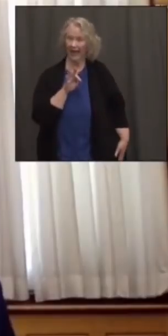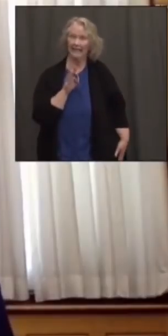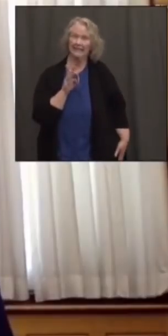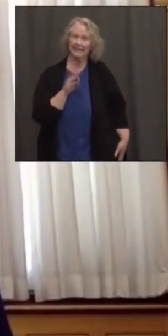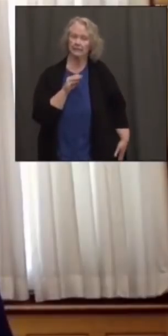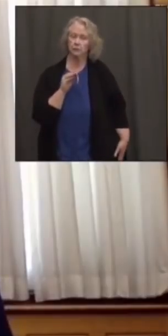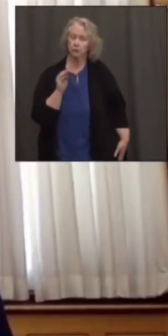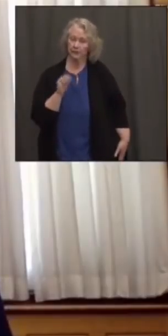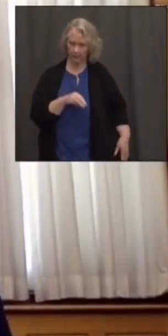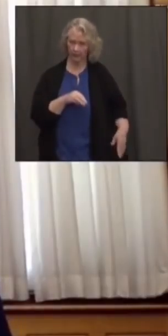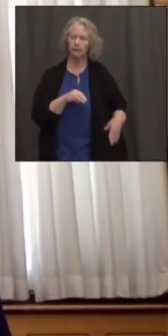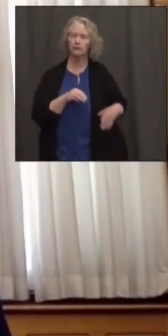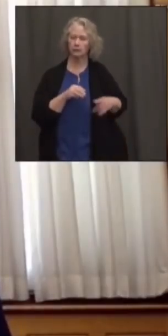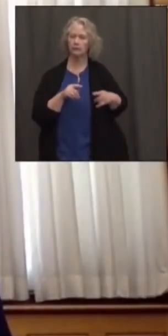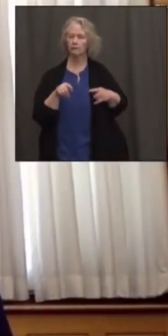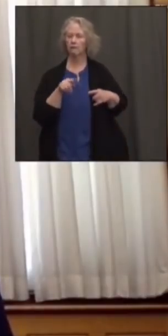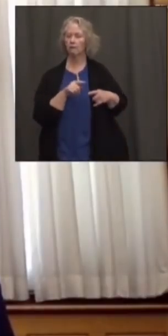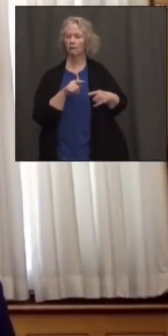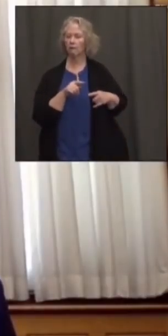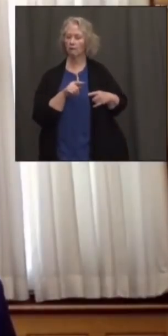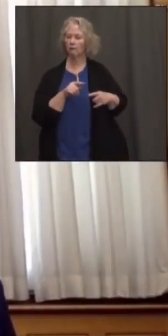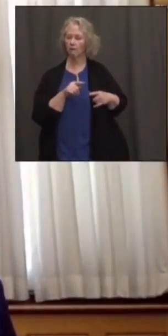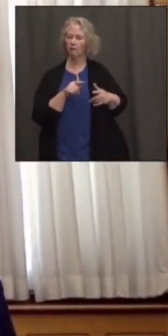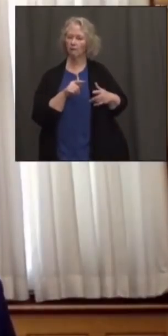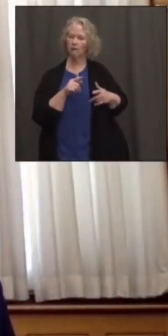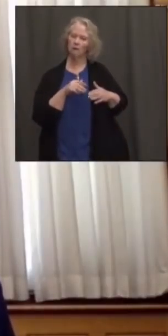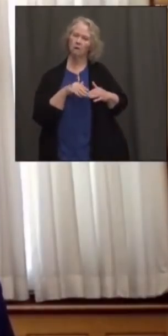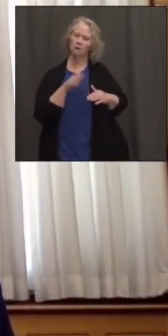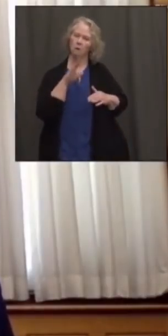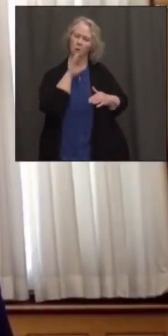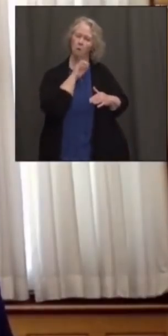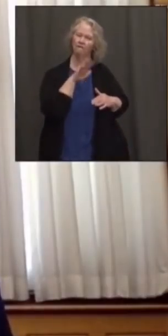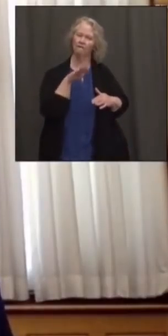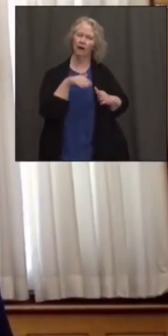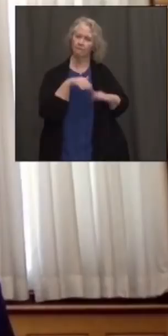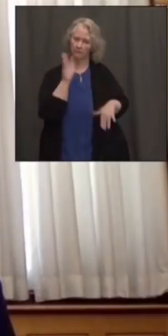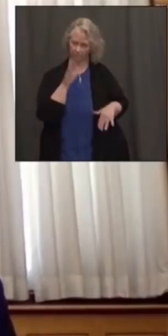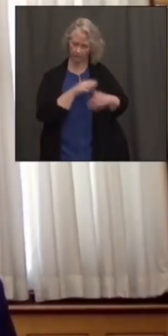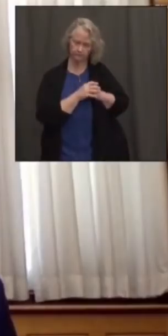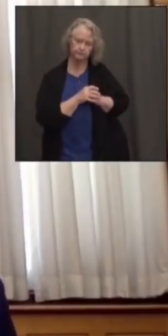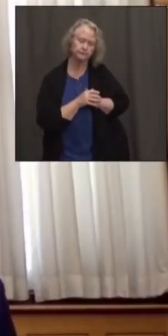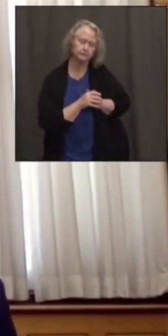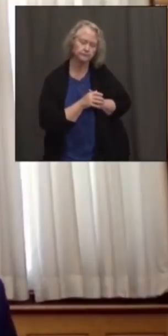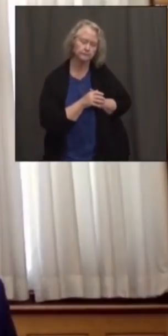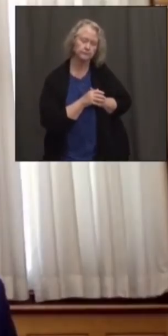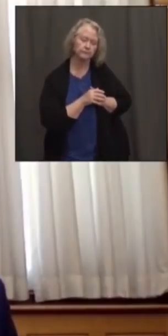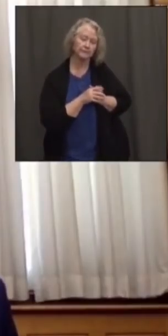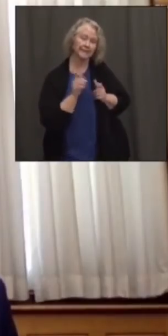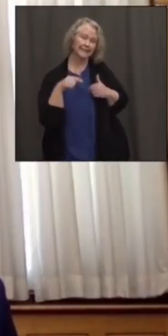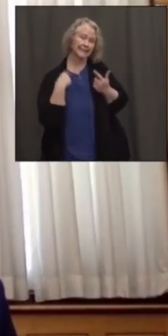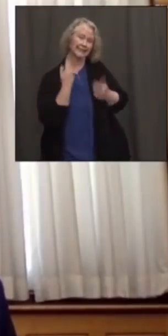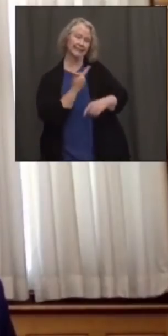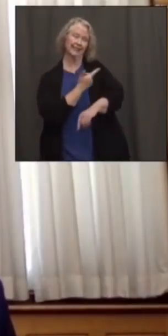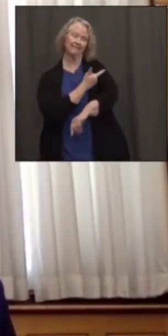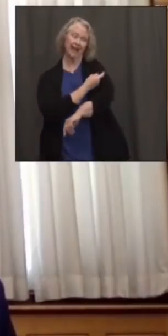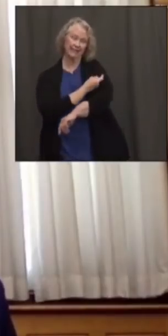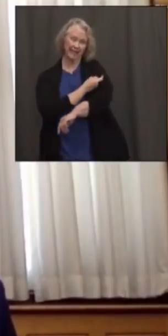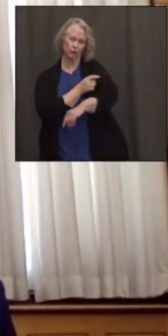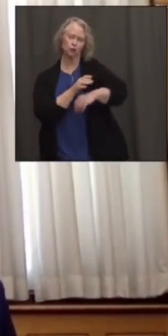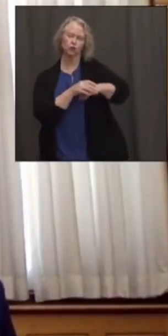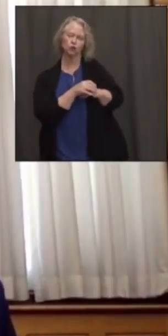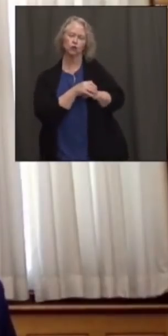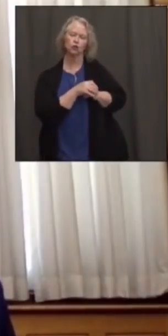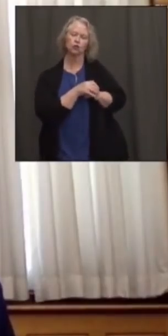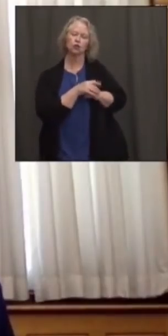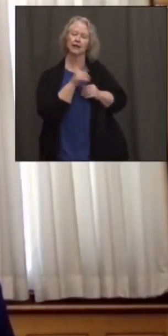the deaths in the state are among, since the pandemic began, are among people 55 and older. Since we started vaccinating our